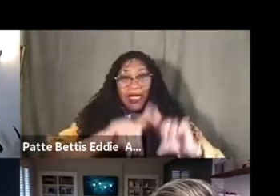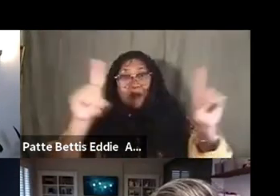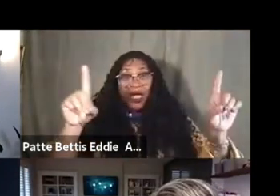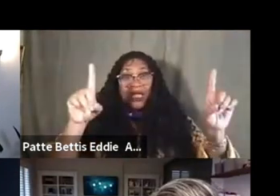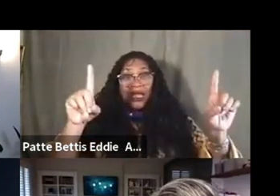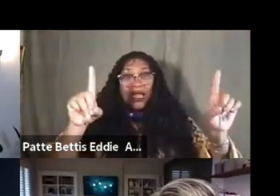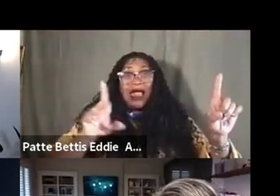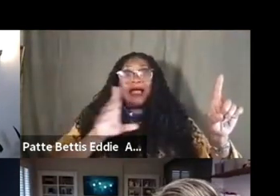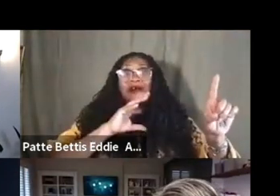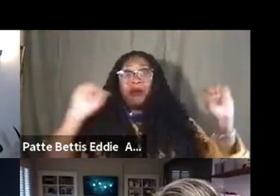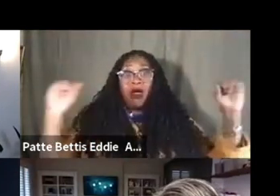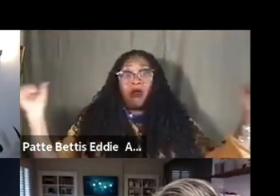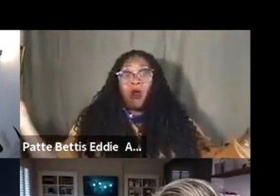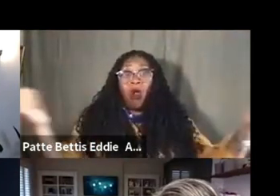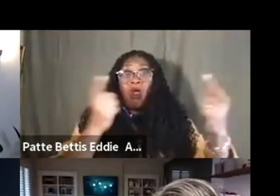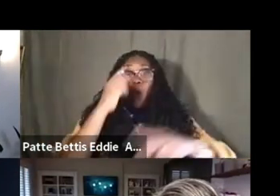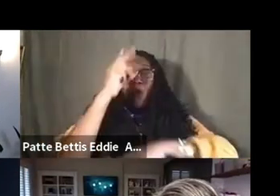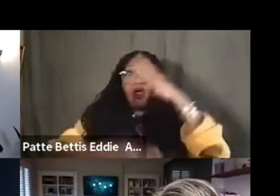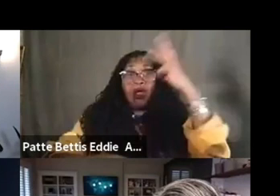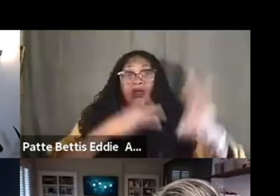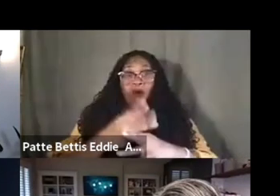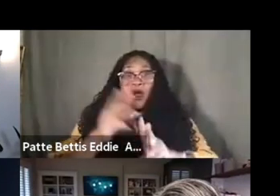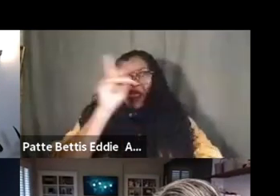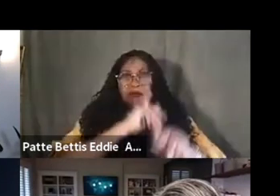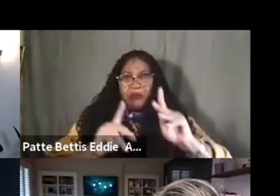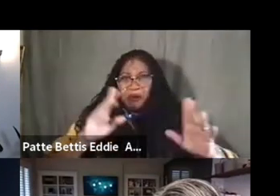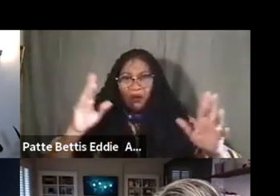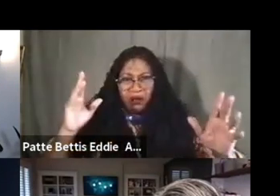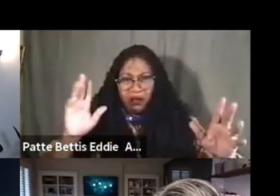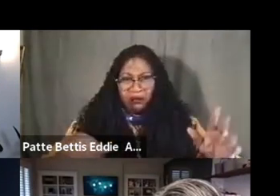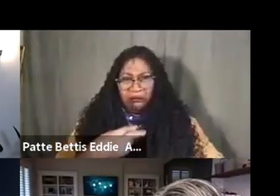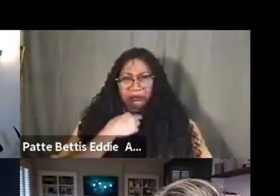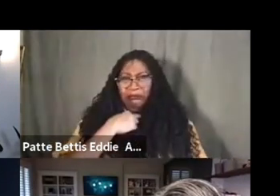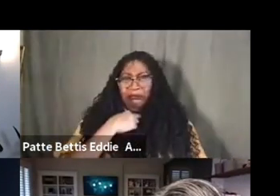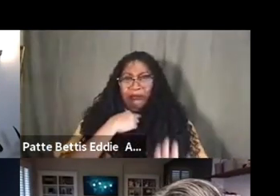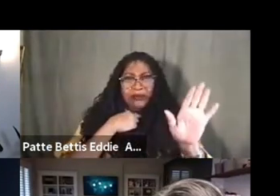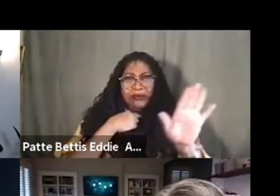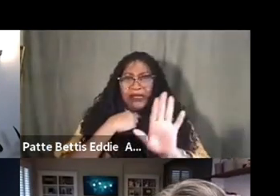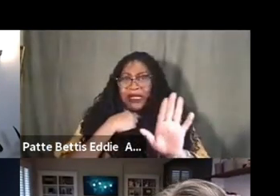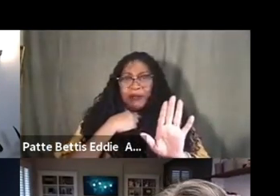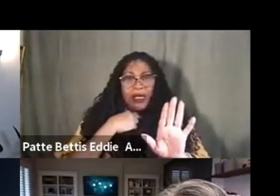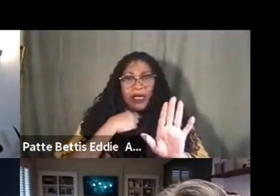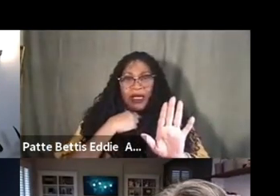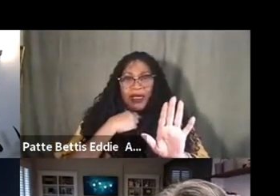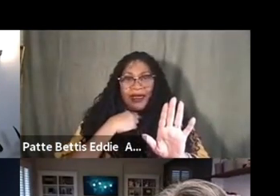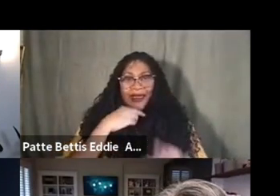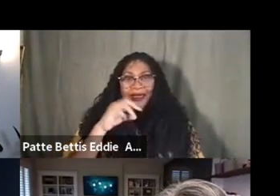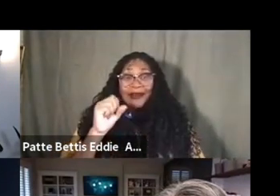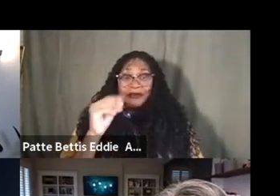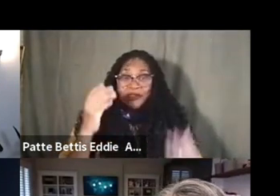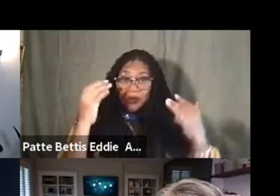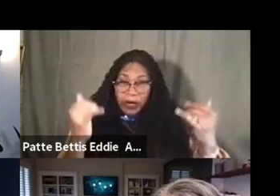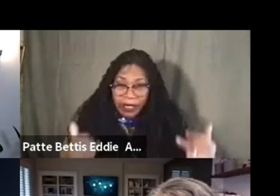commonality, and people can't get past that at all, and so right now,